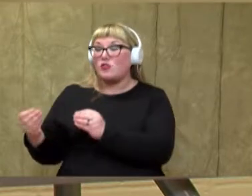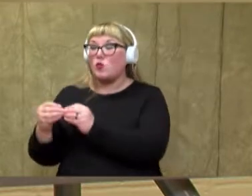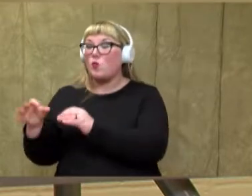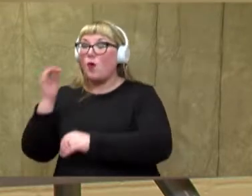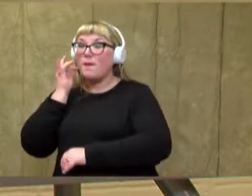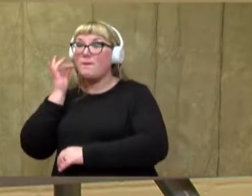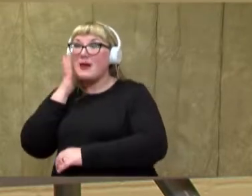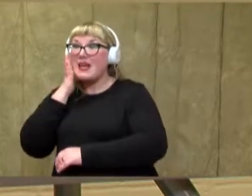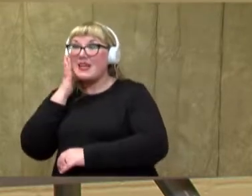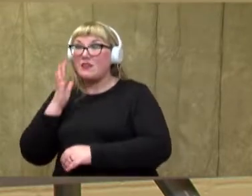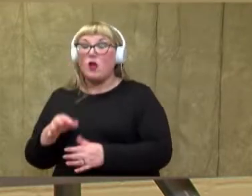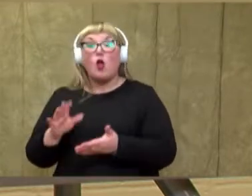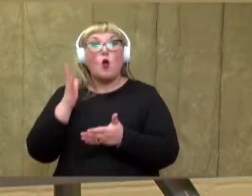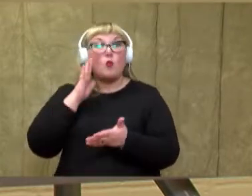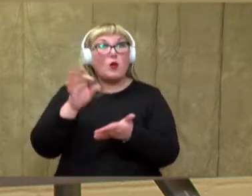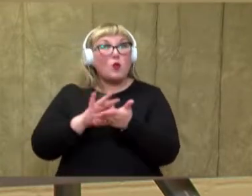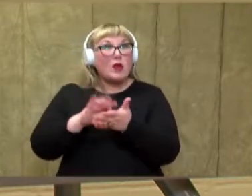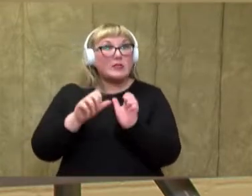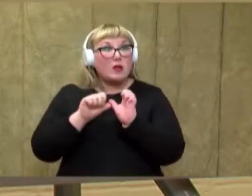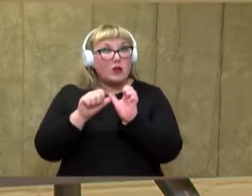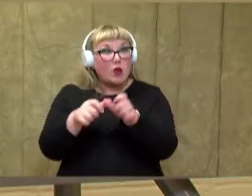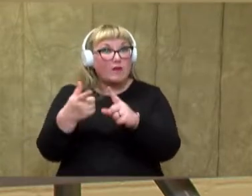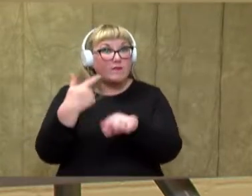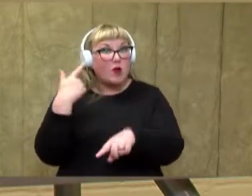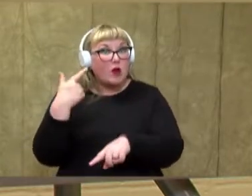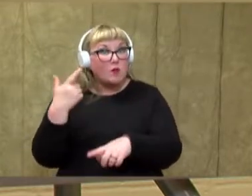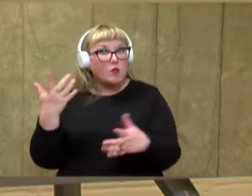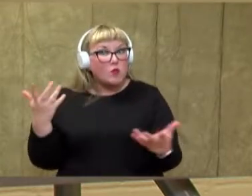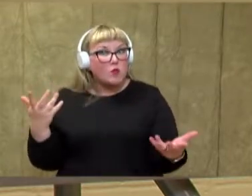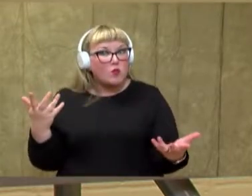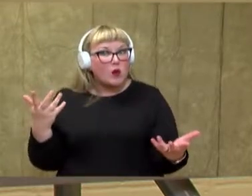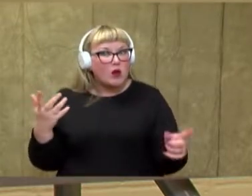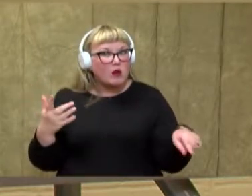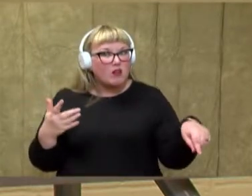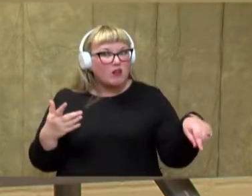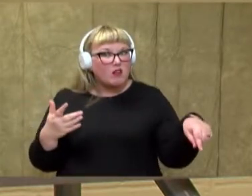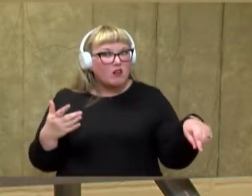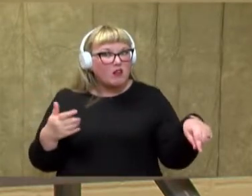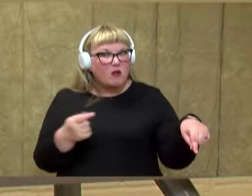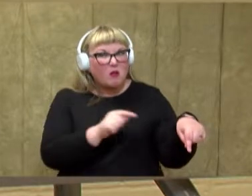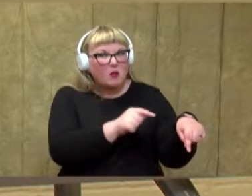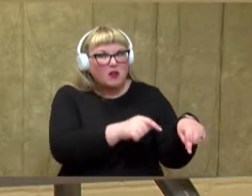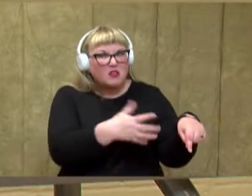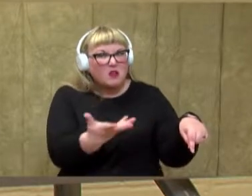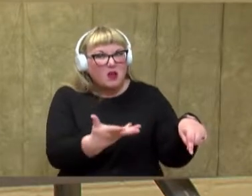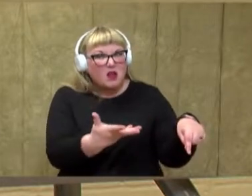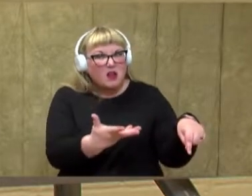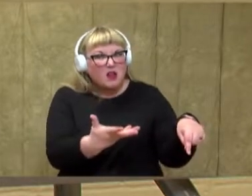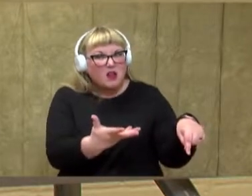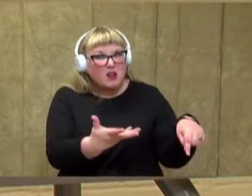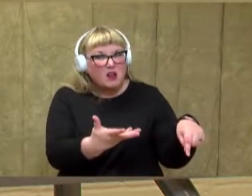And we are going to count on from, what number was it? I don't want to stick my hand back in.